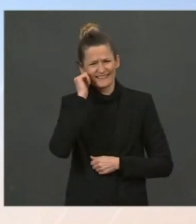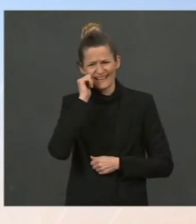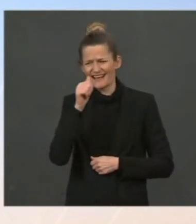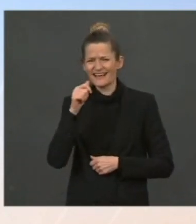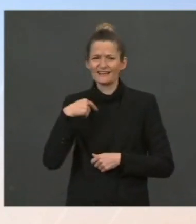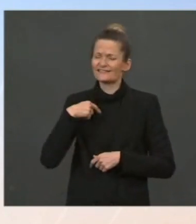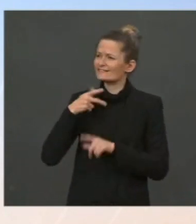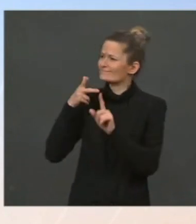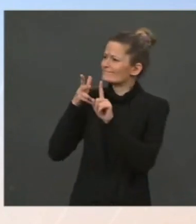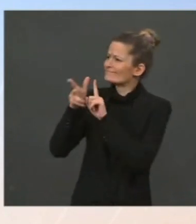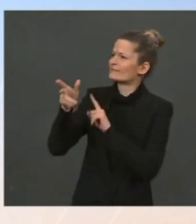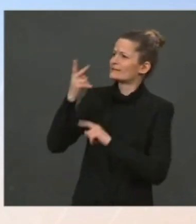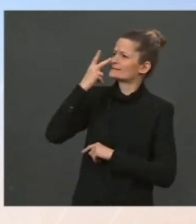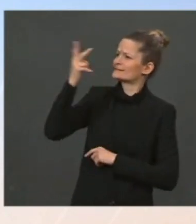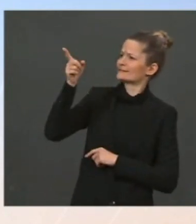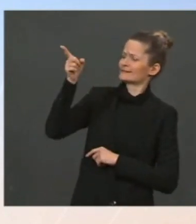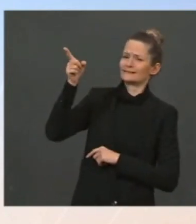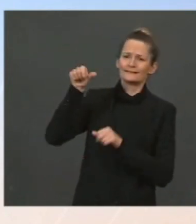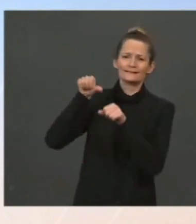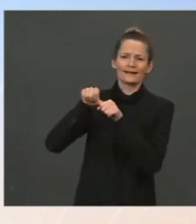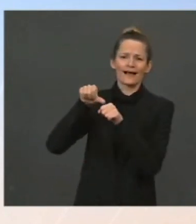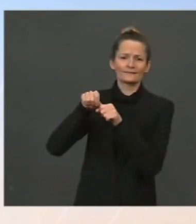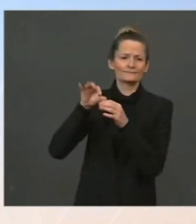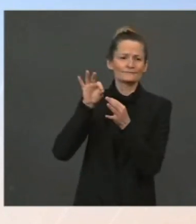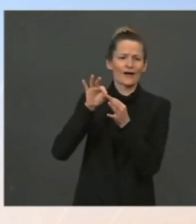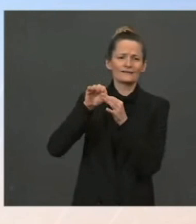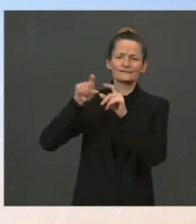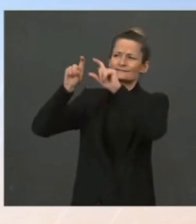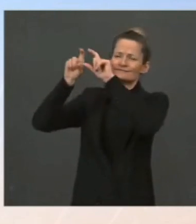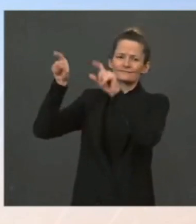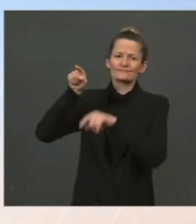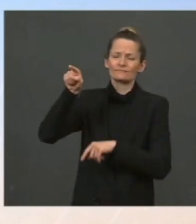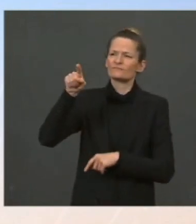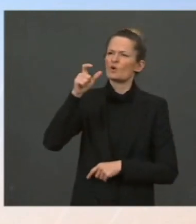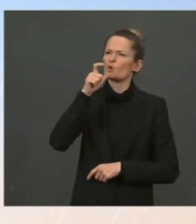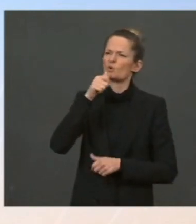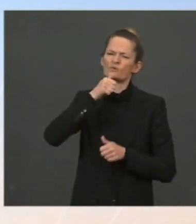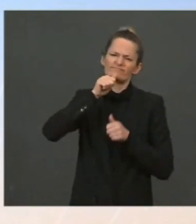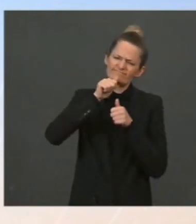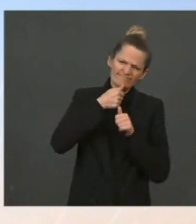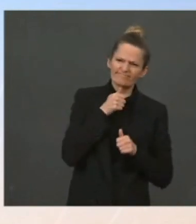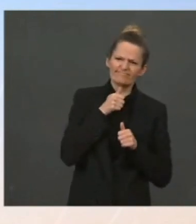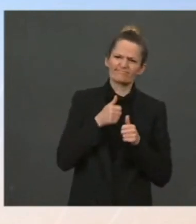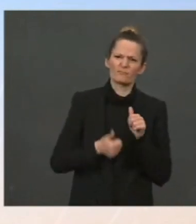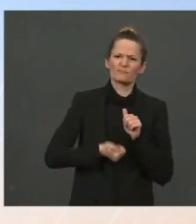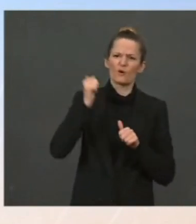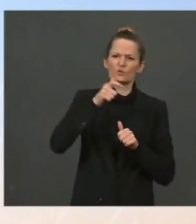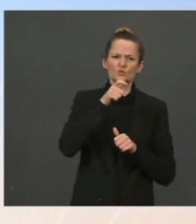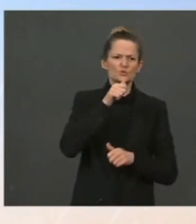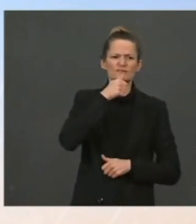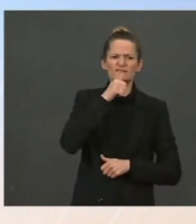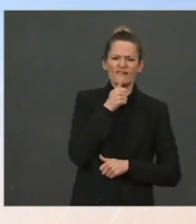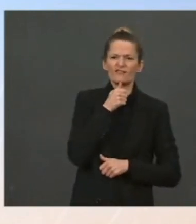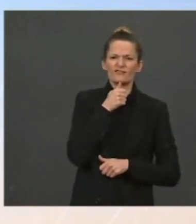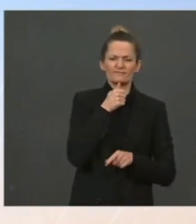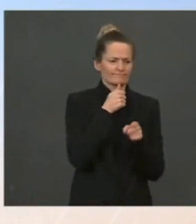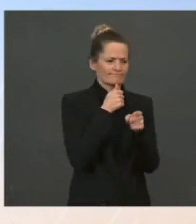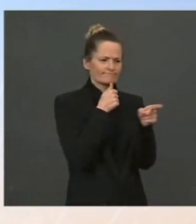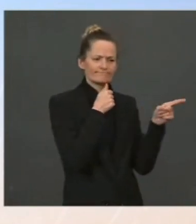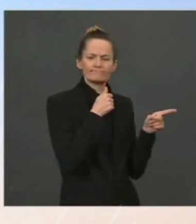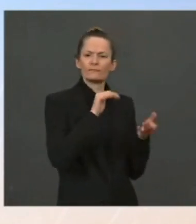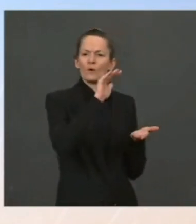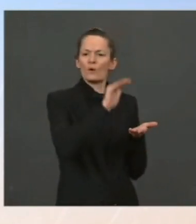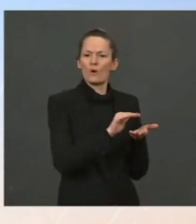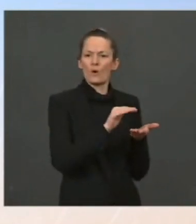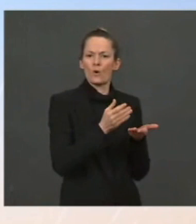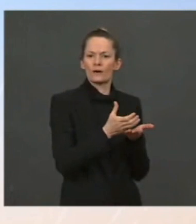and we also recognize who's worth the most from this. Low-income families already spend up to 30 percent of